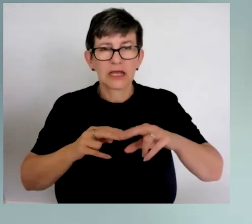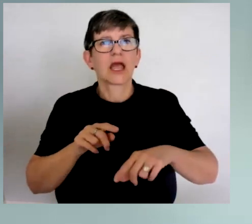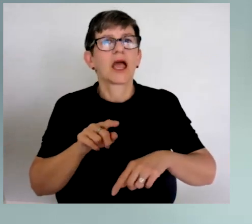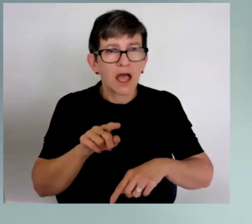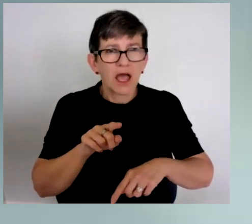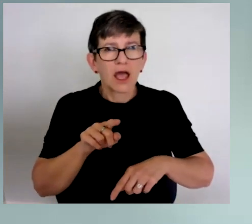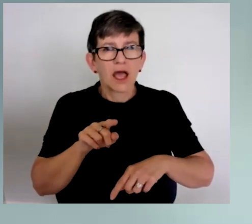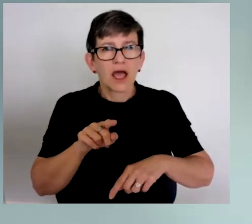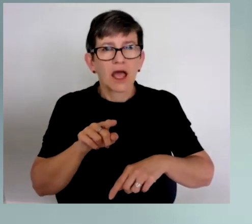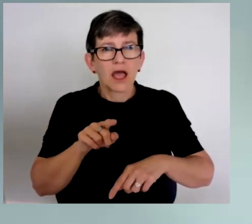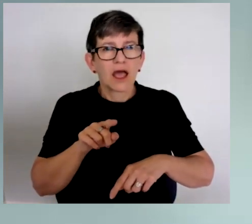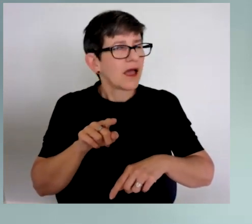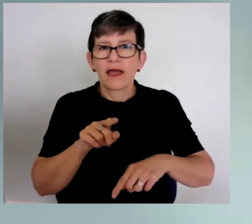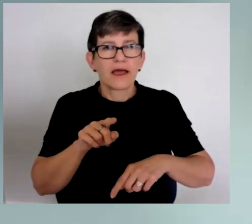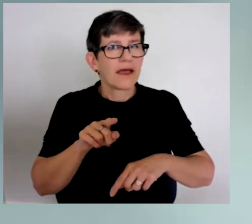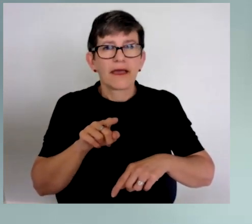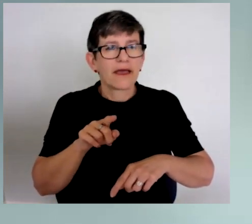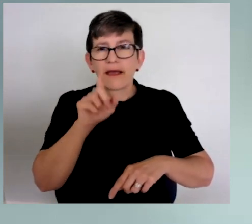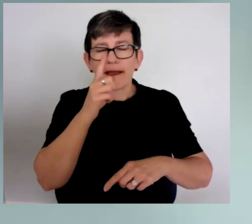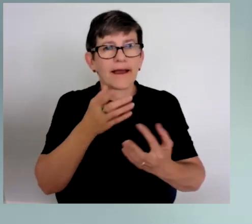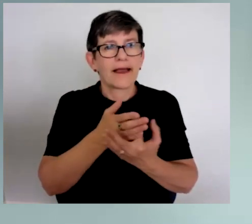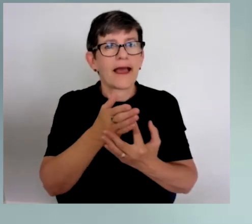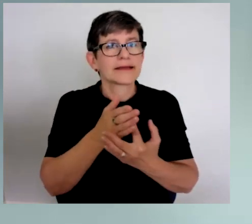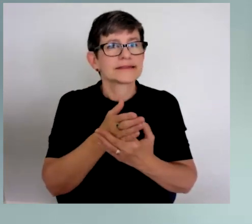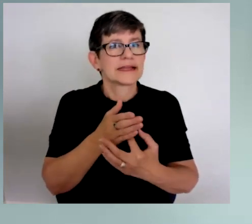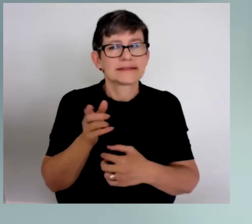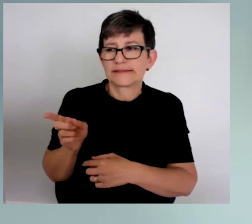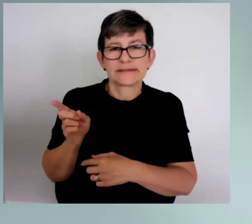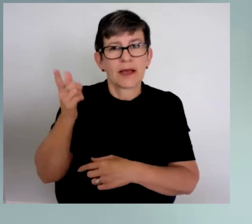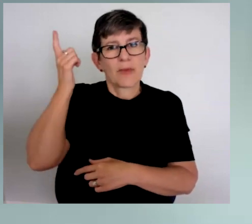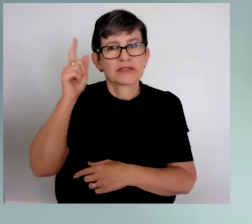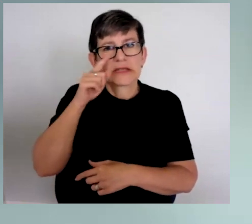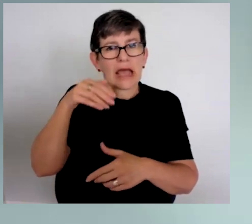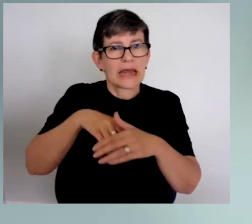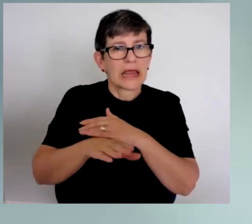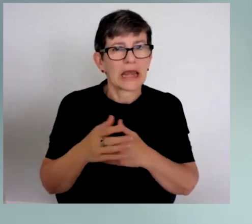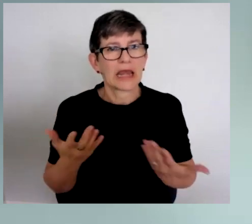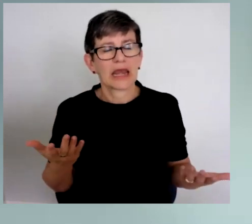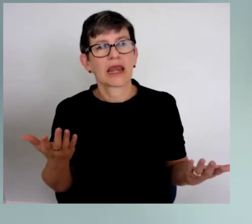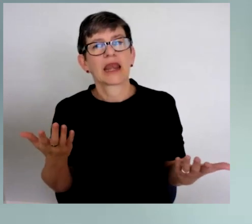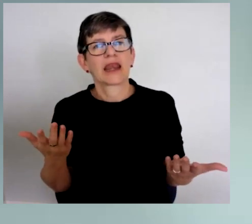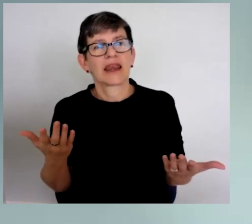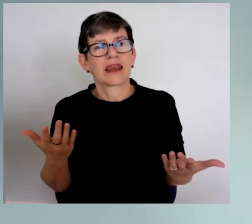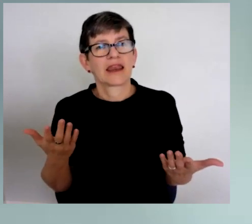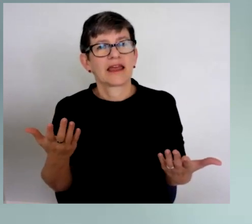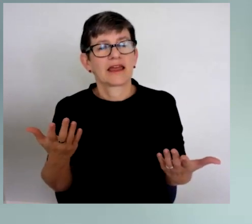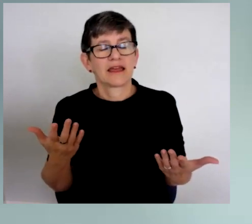out that the council chamber was actually inaccessible to my boss. He couldn't get in. Now, I was